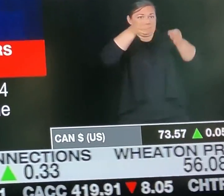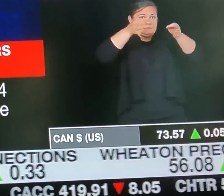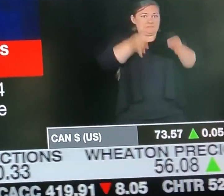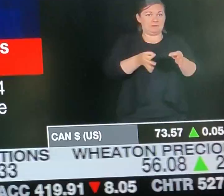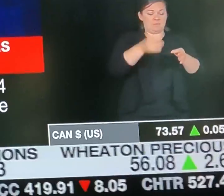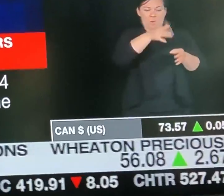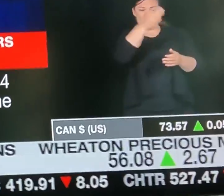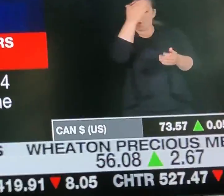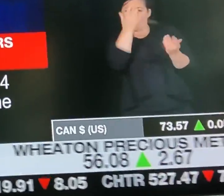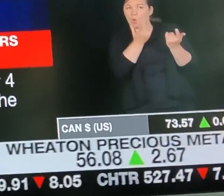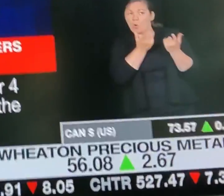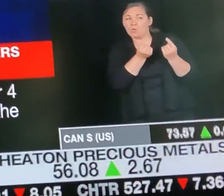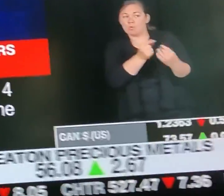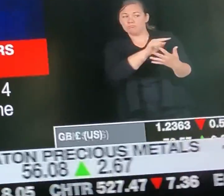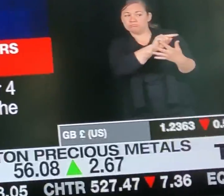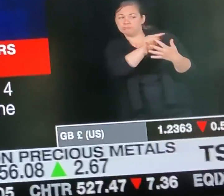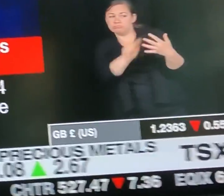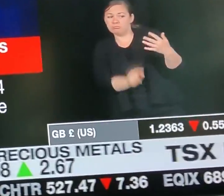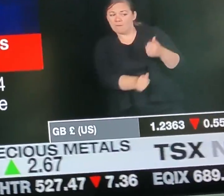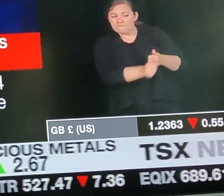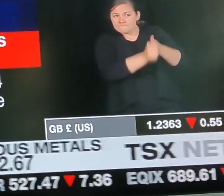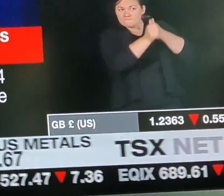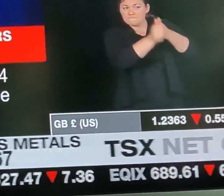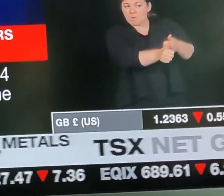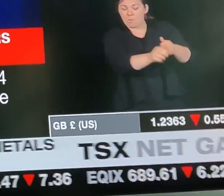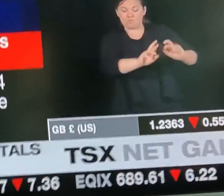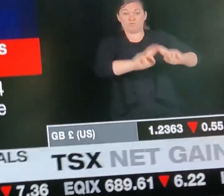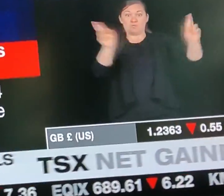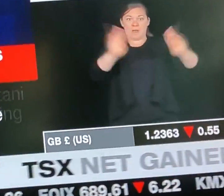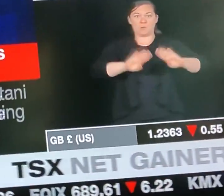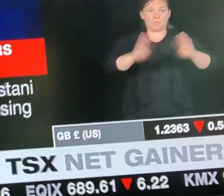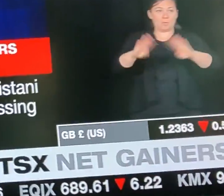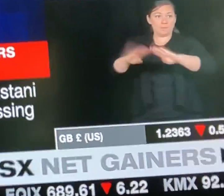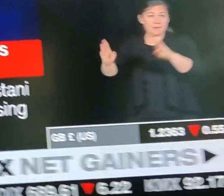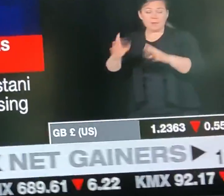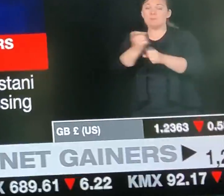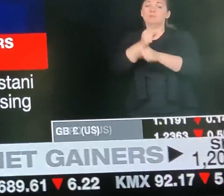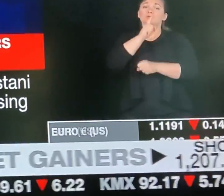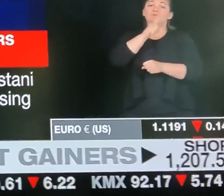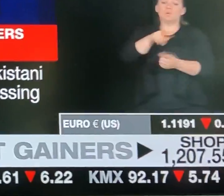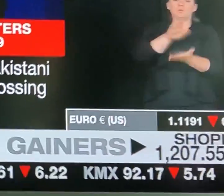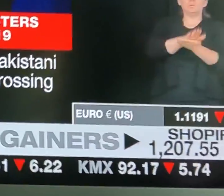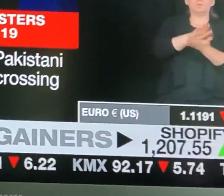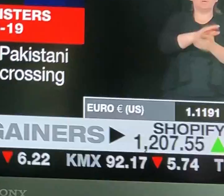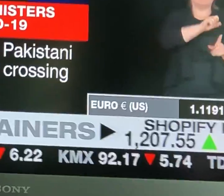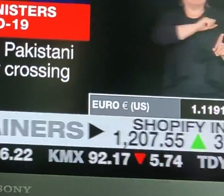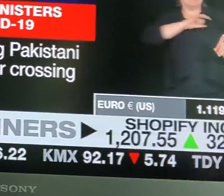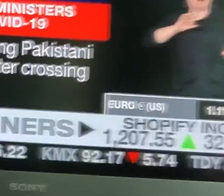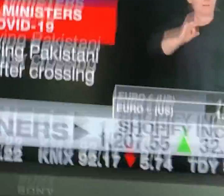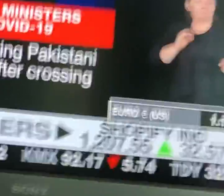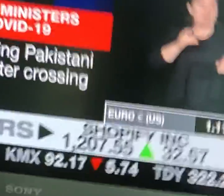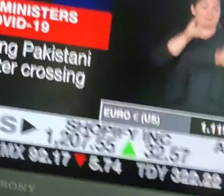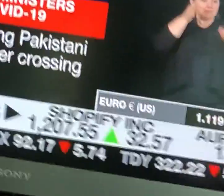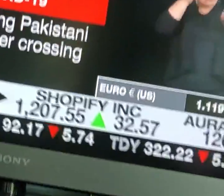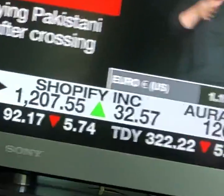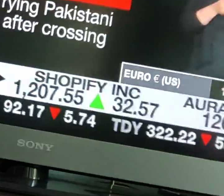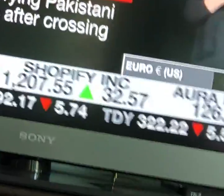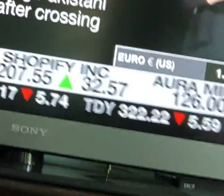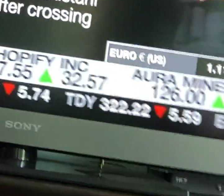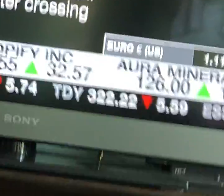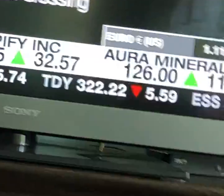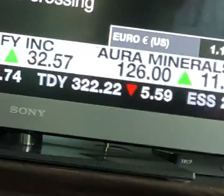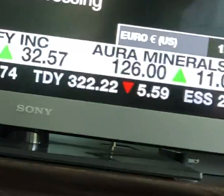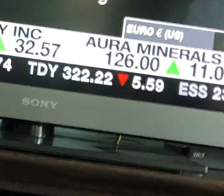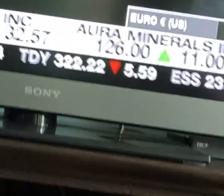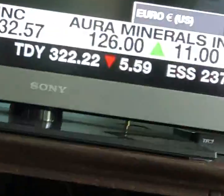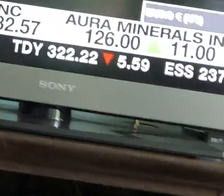And today, we're all rolling out our plans to work with school boards across the province to get kids back to school